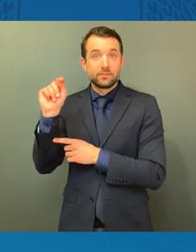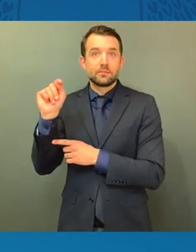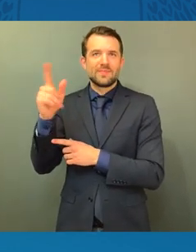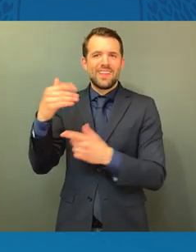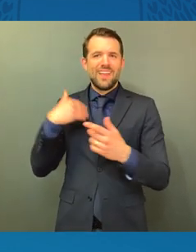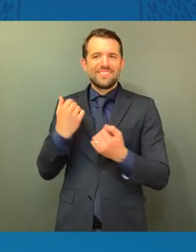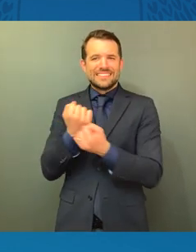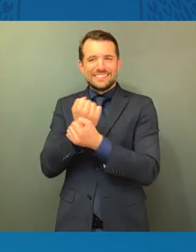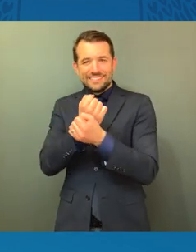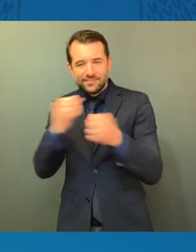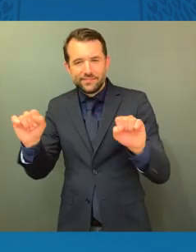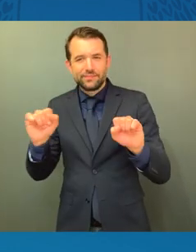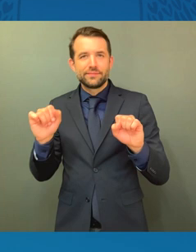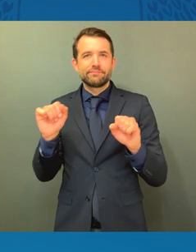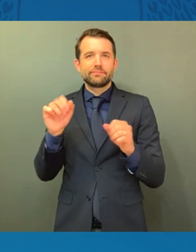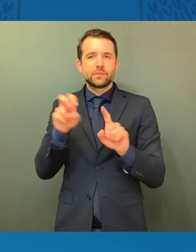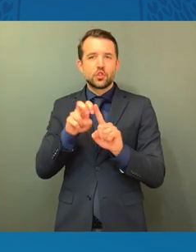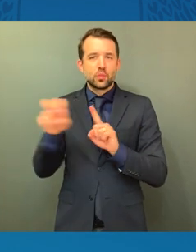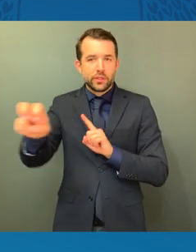biking routes.